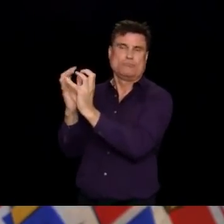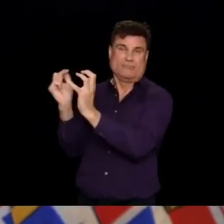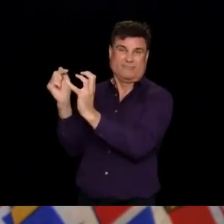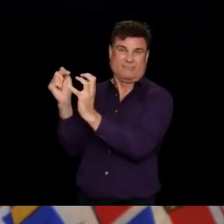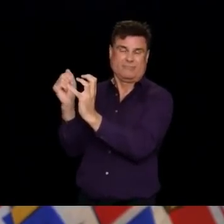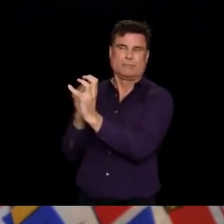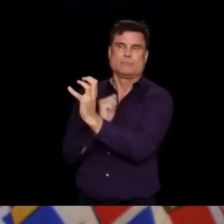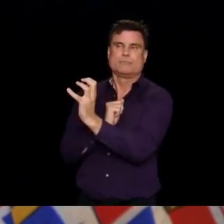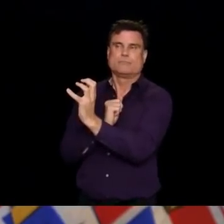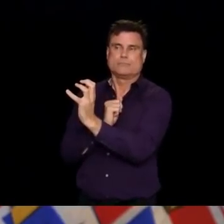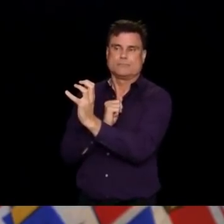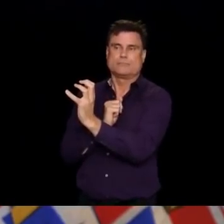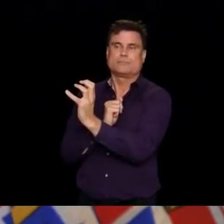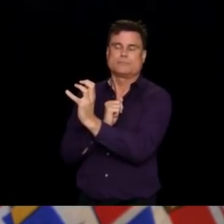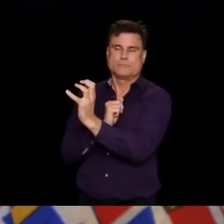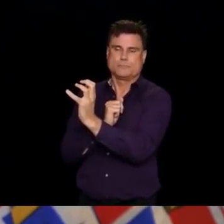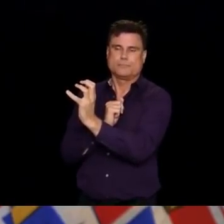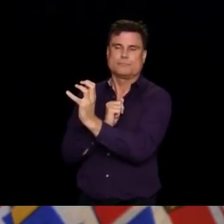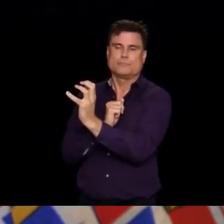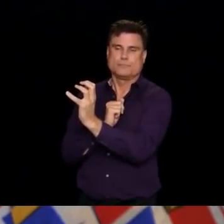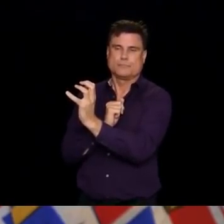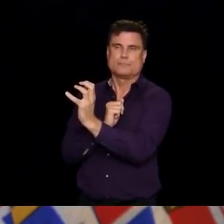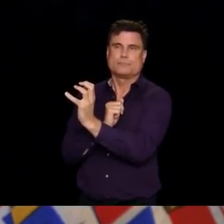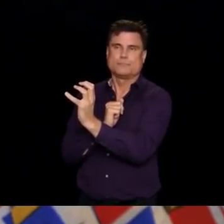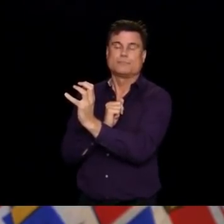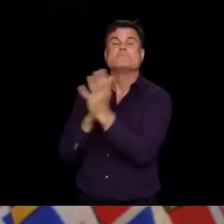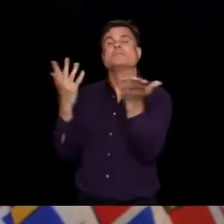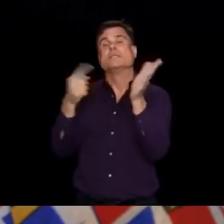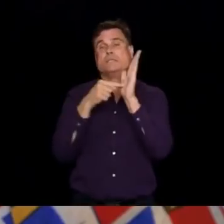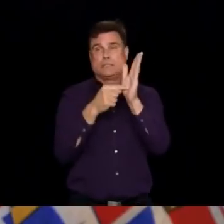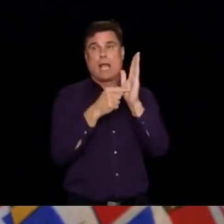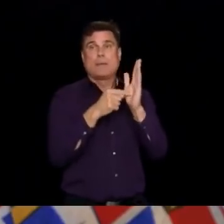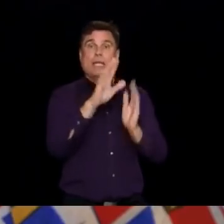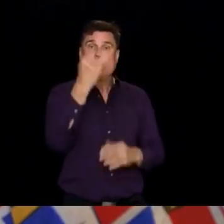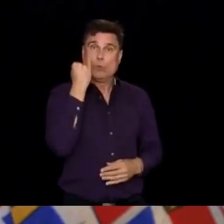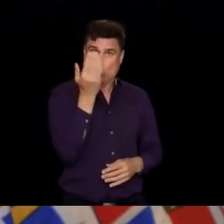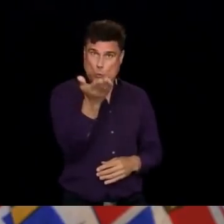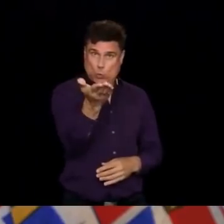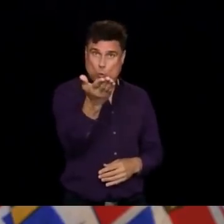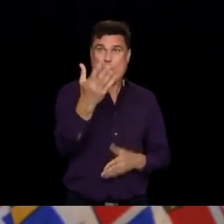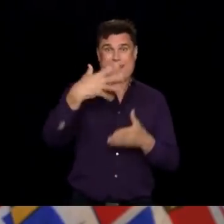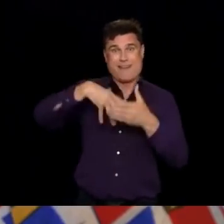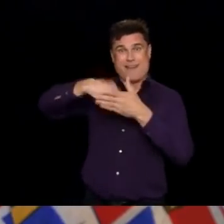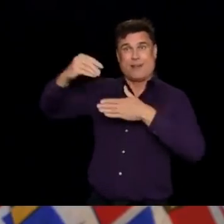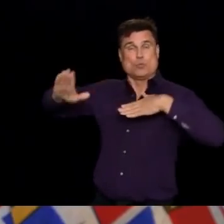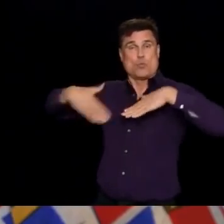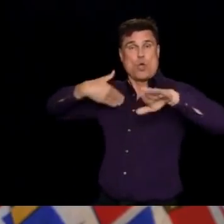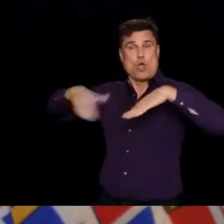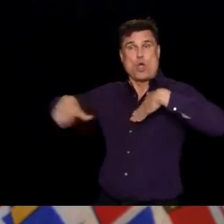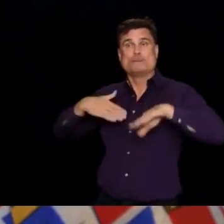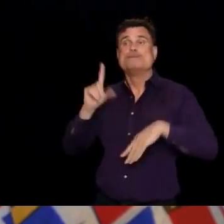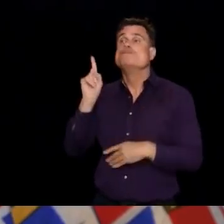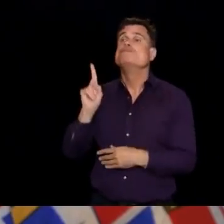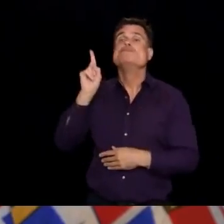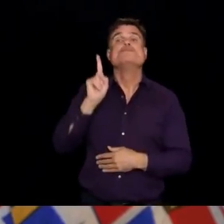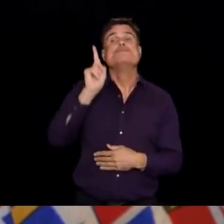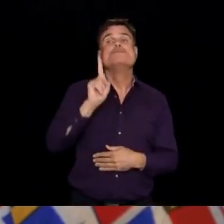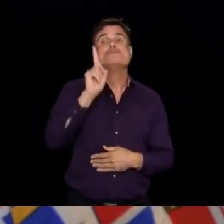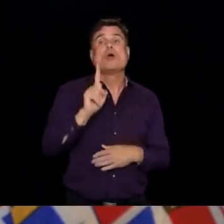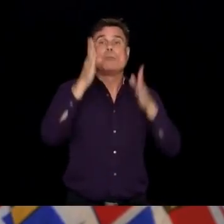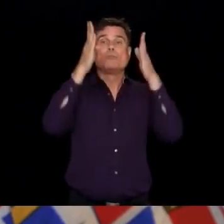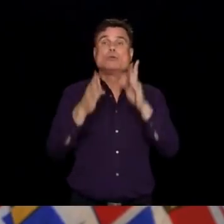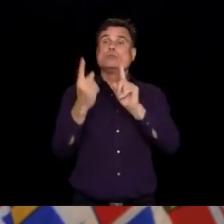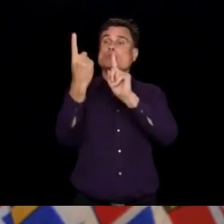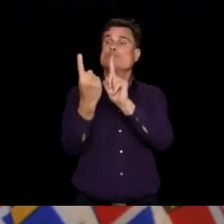that is, that you're not likely to get infected by somebody walking past on the street, even somebody running past you on the street, is